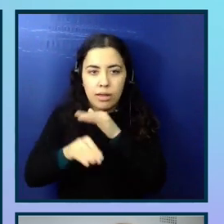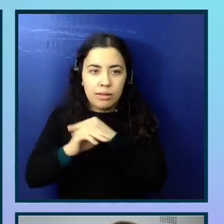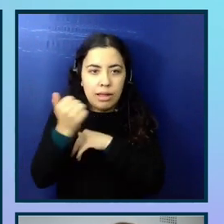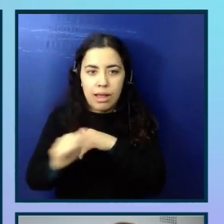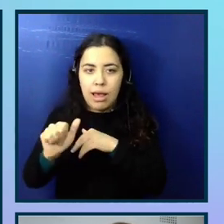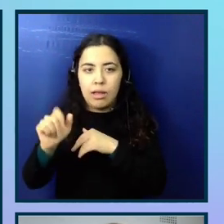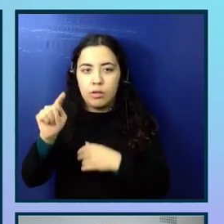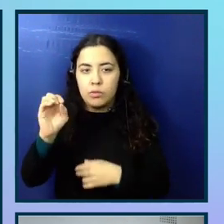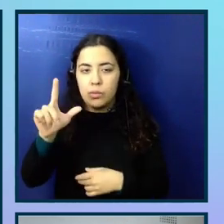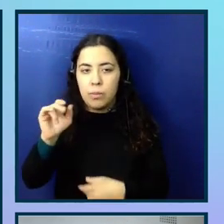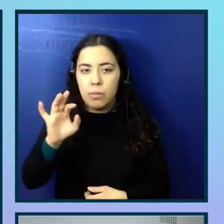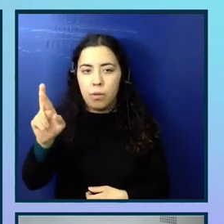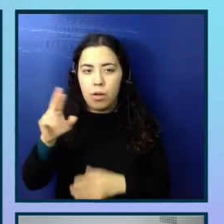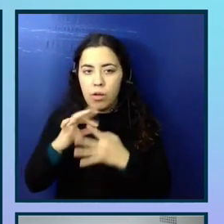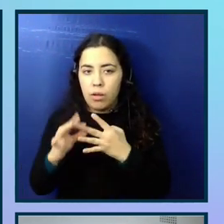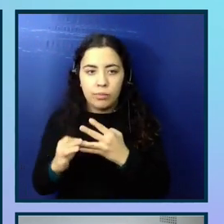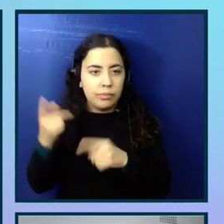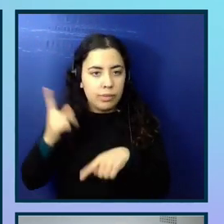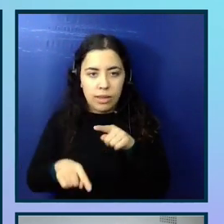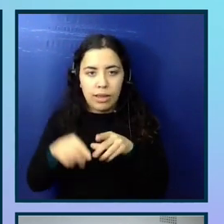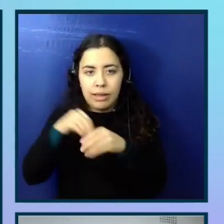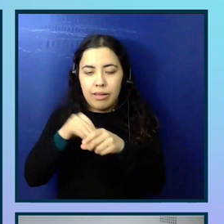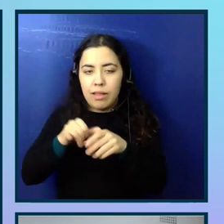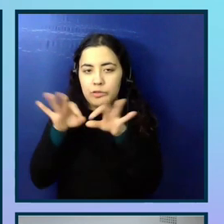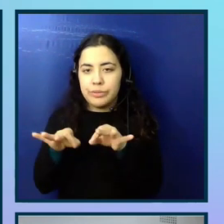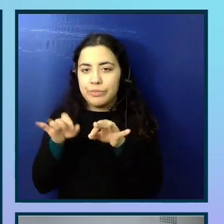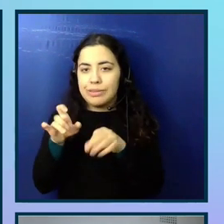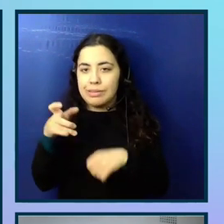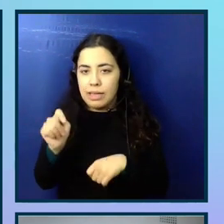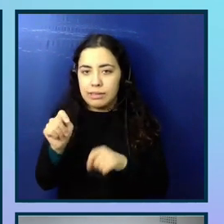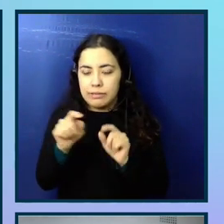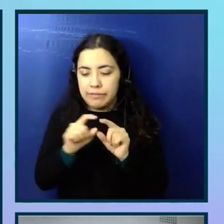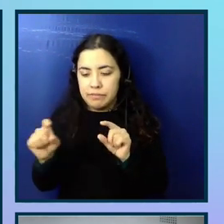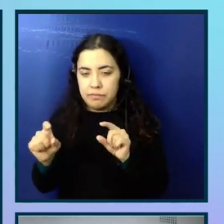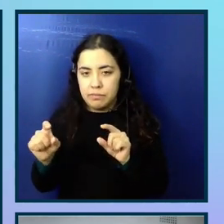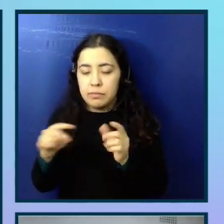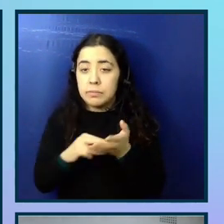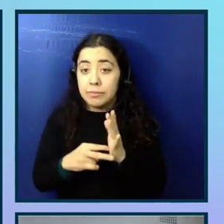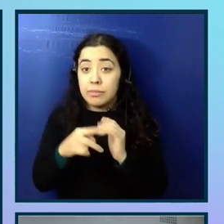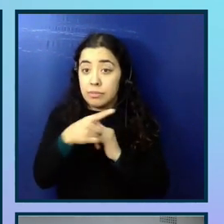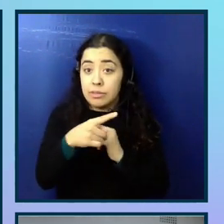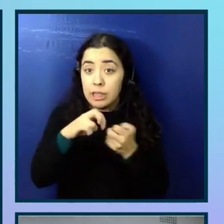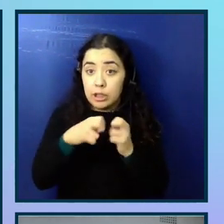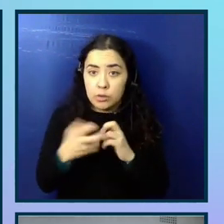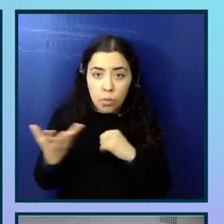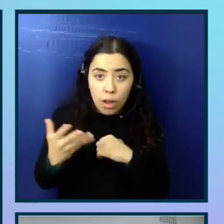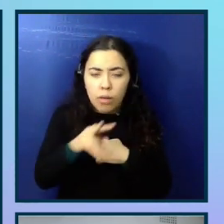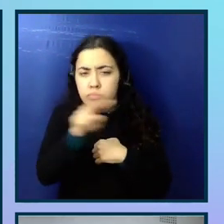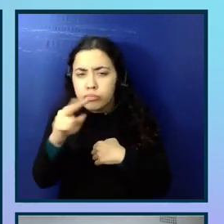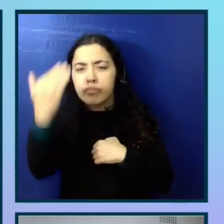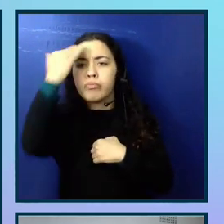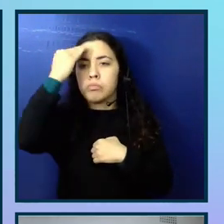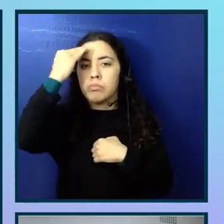the toolbar options within the description text field. So it explains like what the issue is. And again, this is